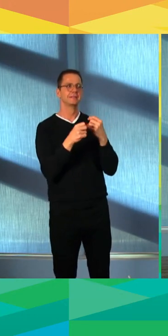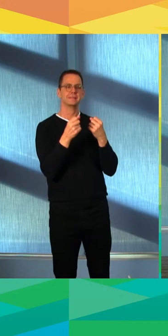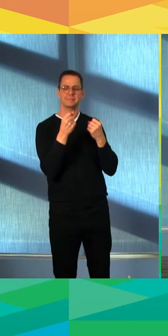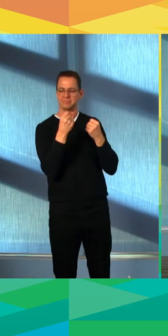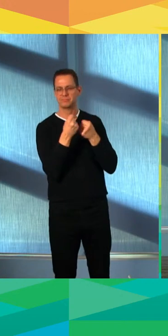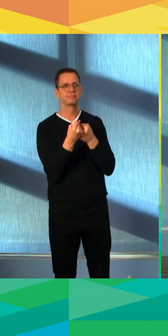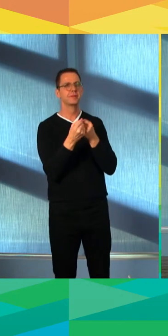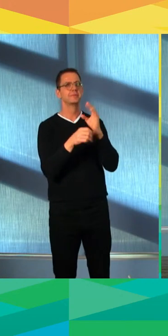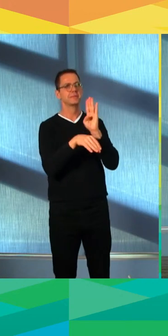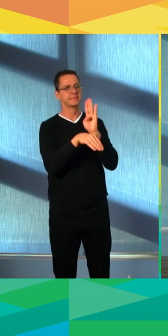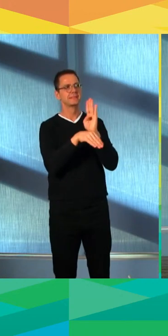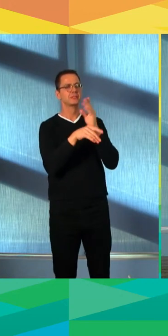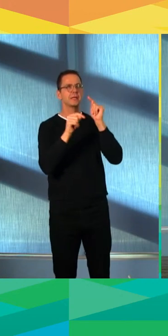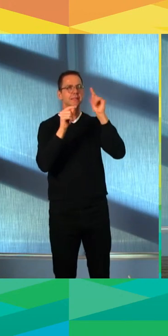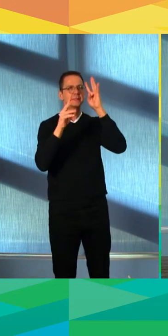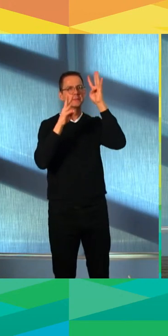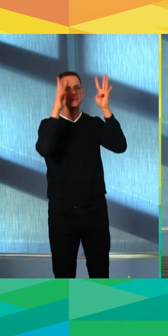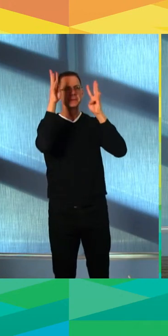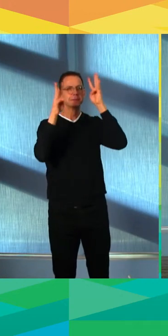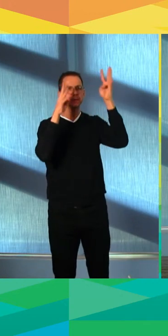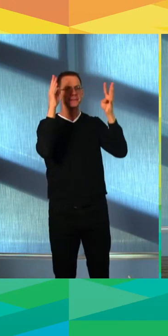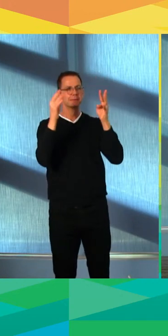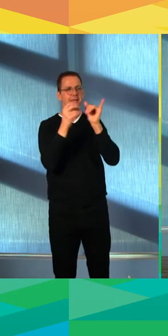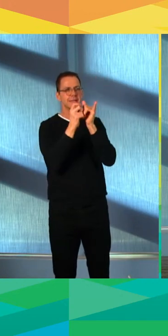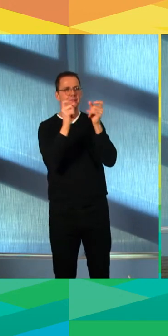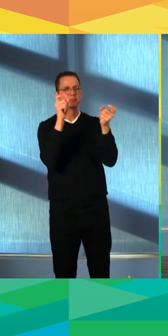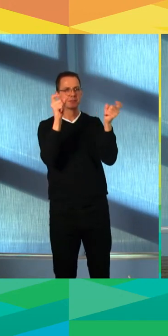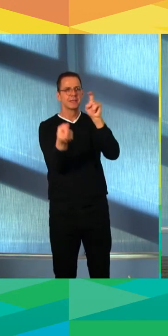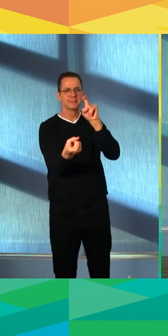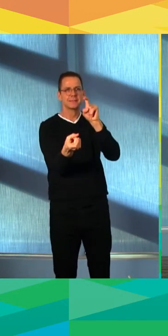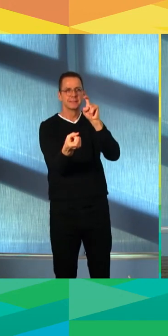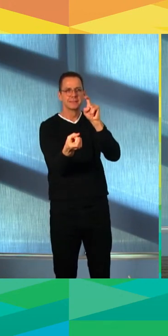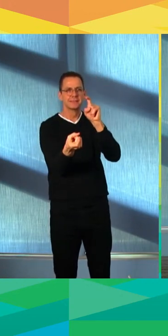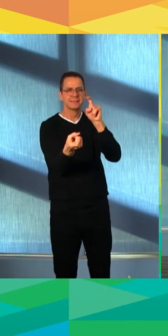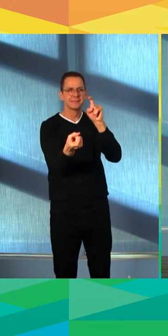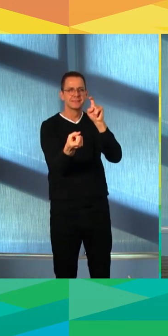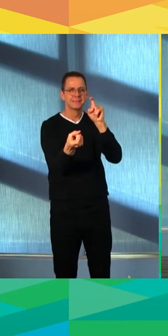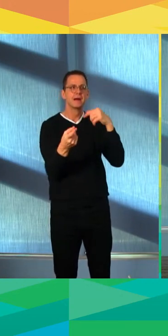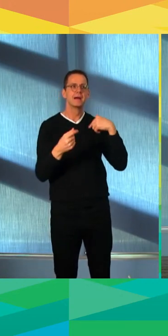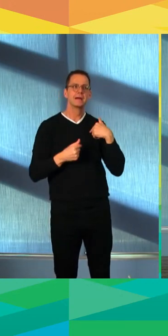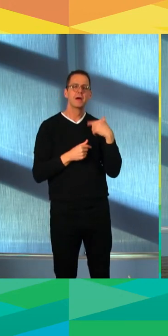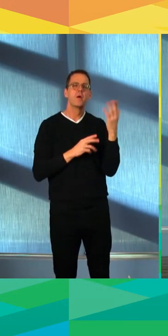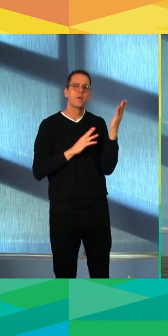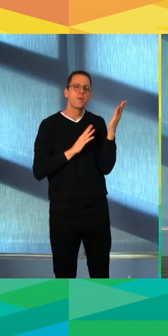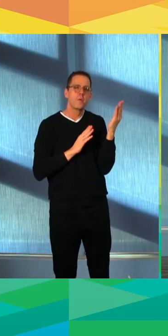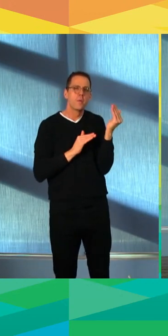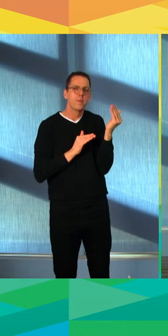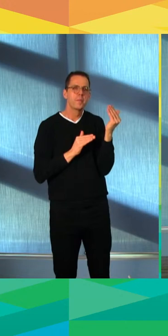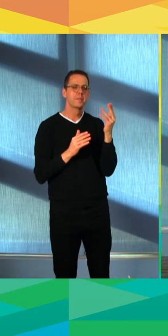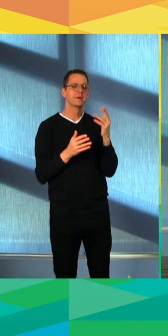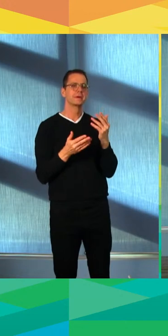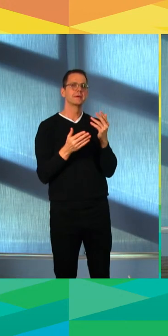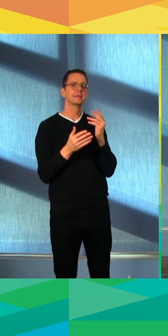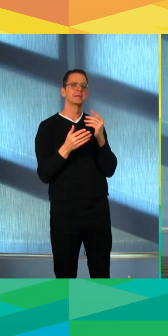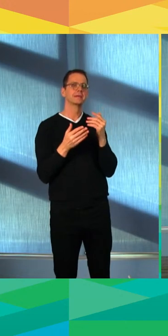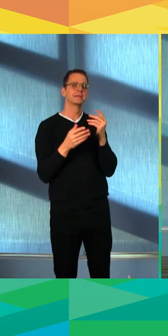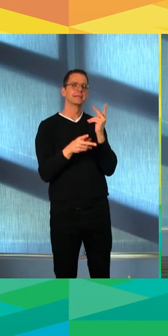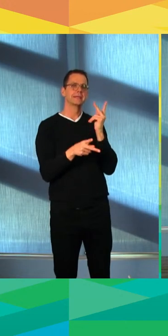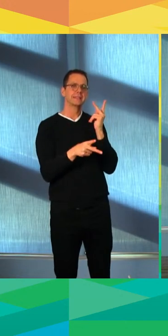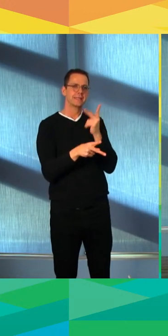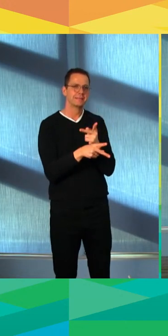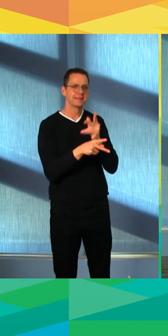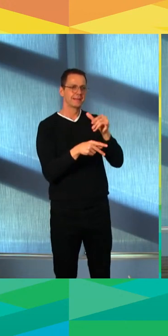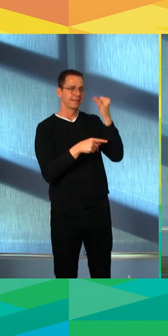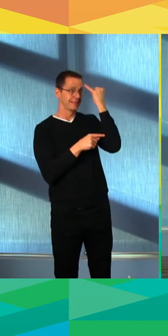is something that we keep after this crisis in terms of a culture shift here within civic administration of